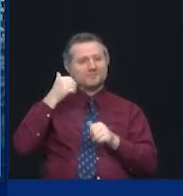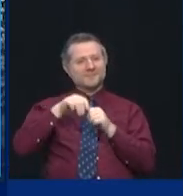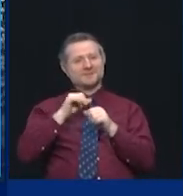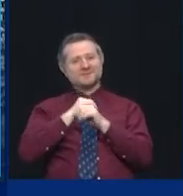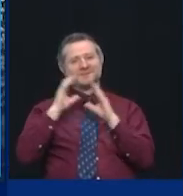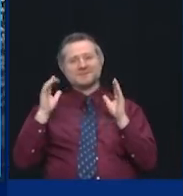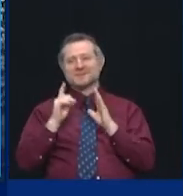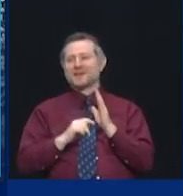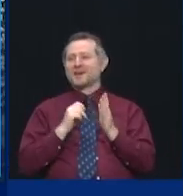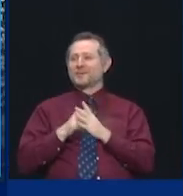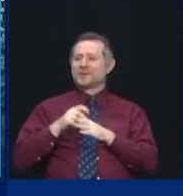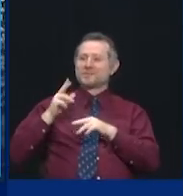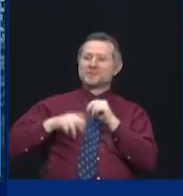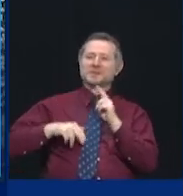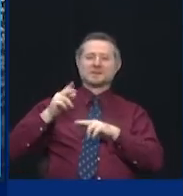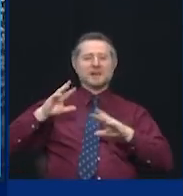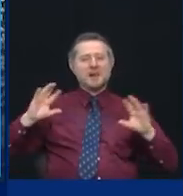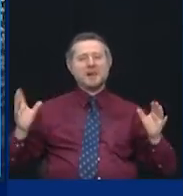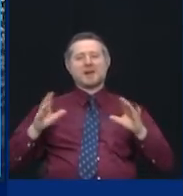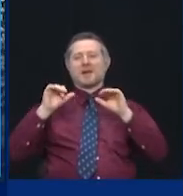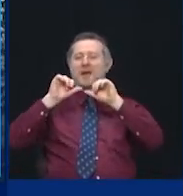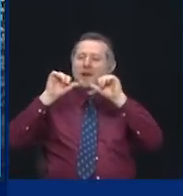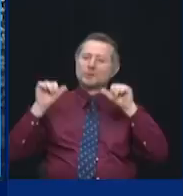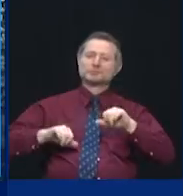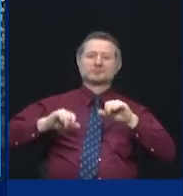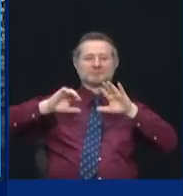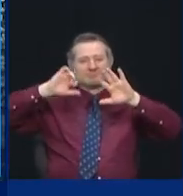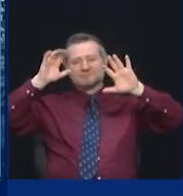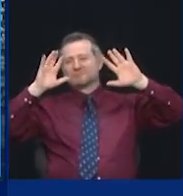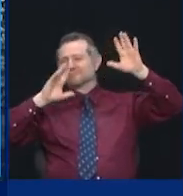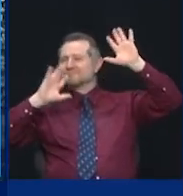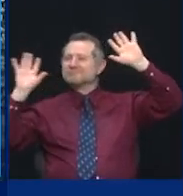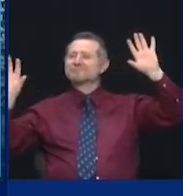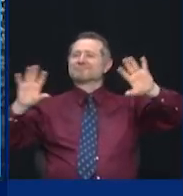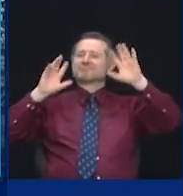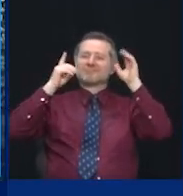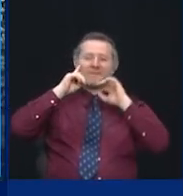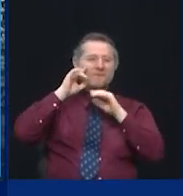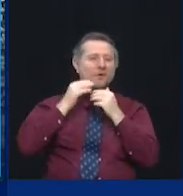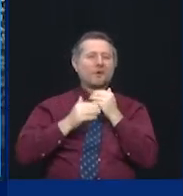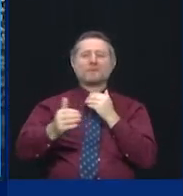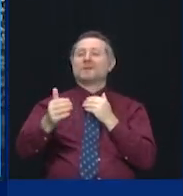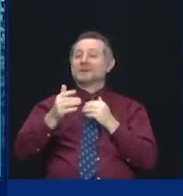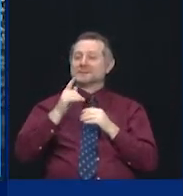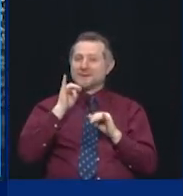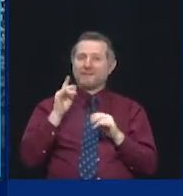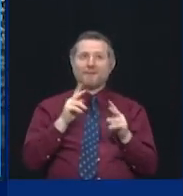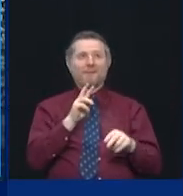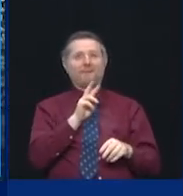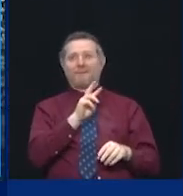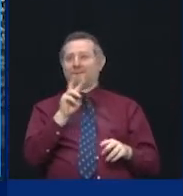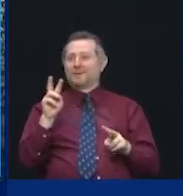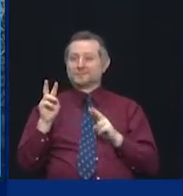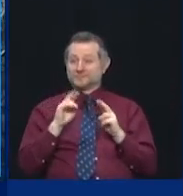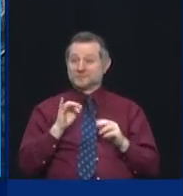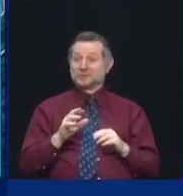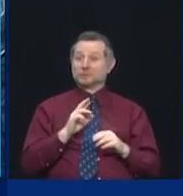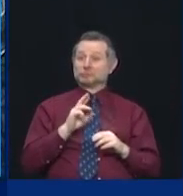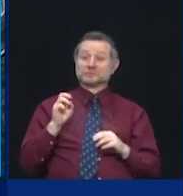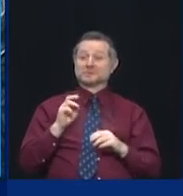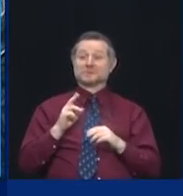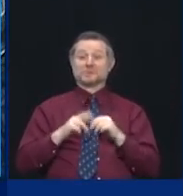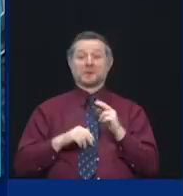beautifully and well and built for the ages. We're redoing the existing Penn Station. We're building a new Penn